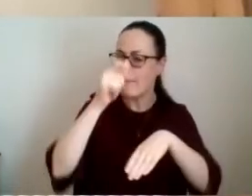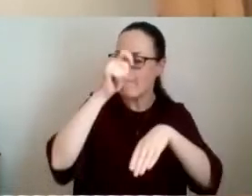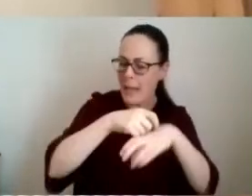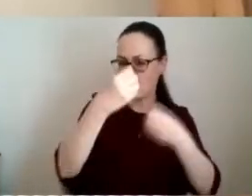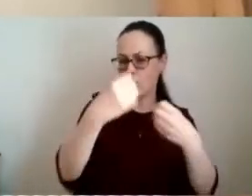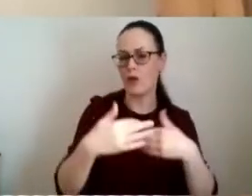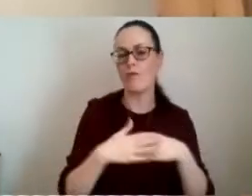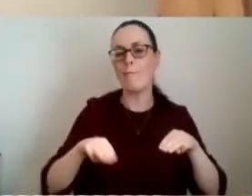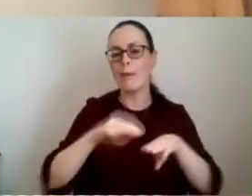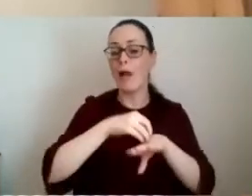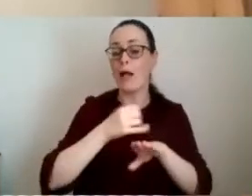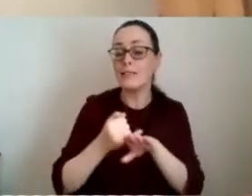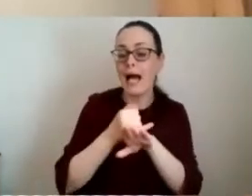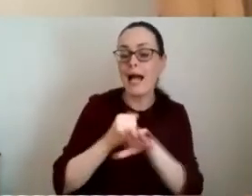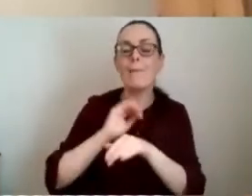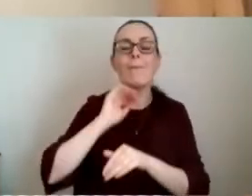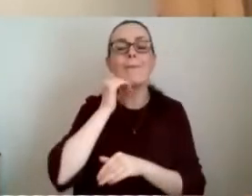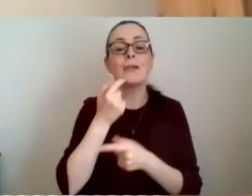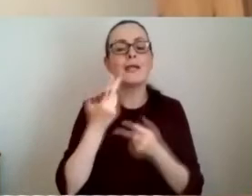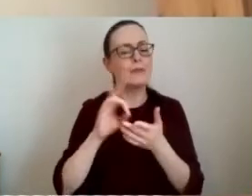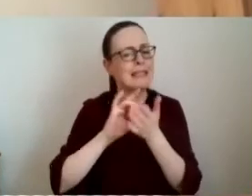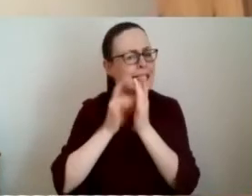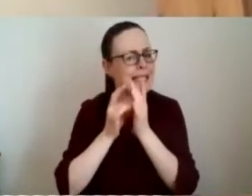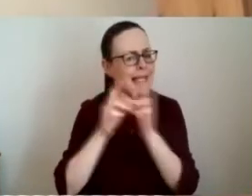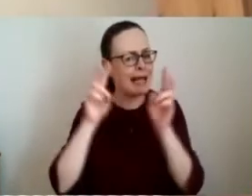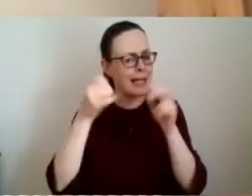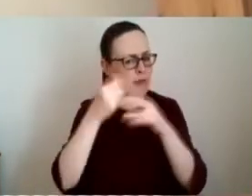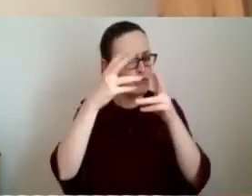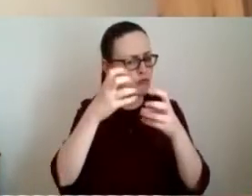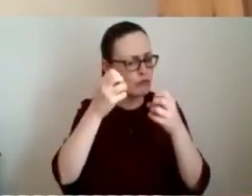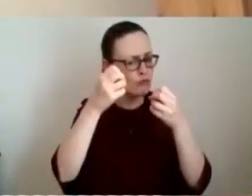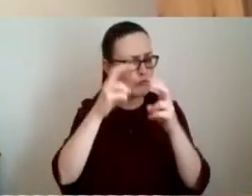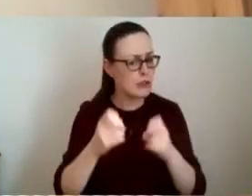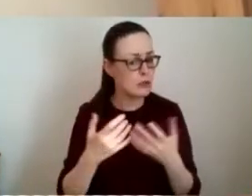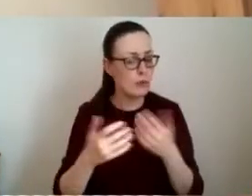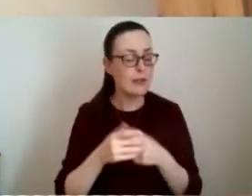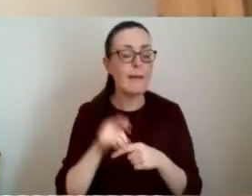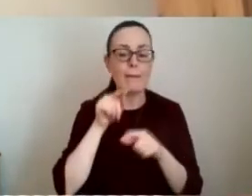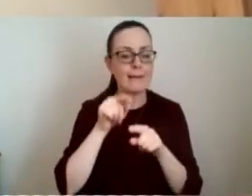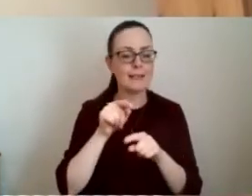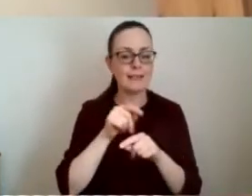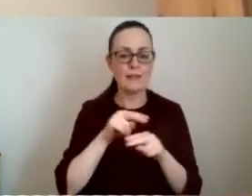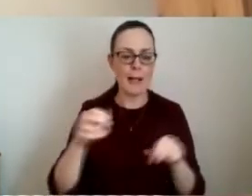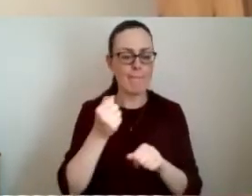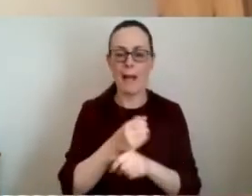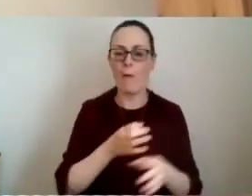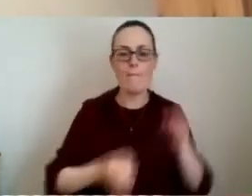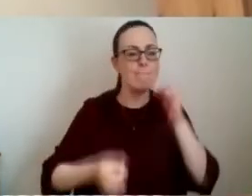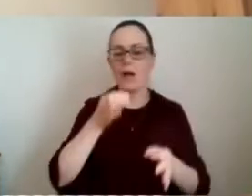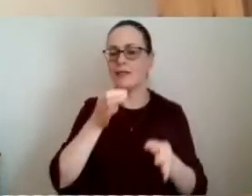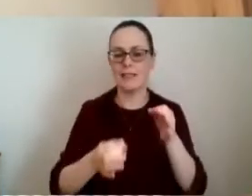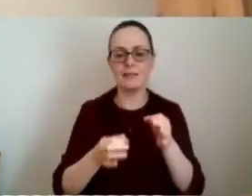this island because a key overarching thing within the research was this shouldn't be about politics or